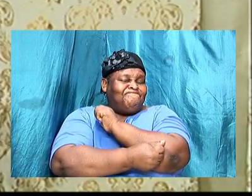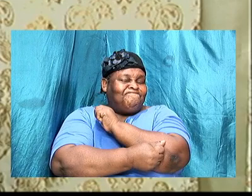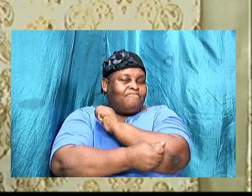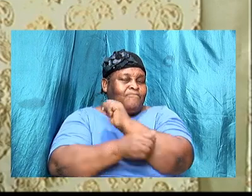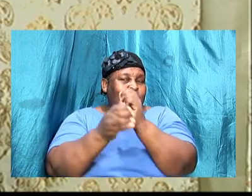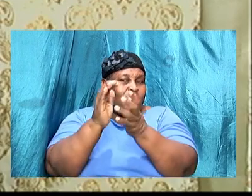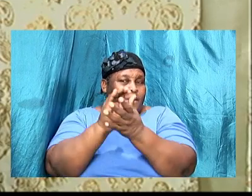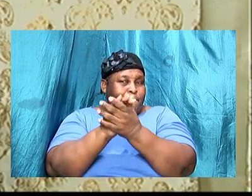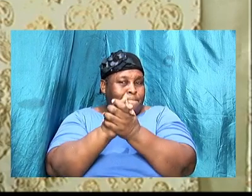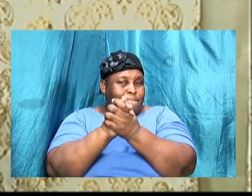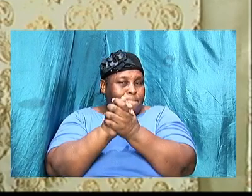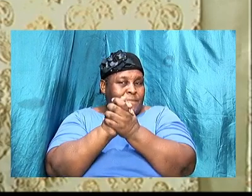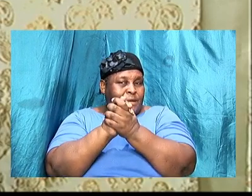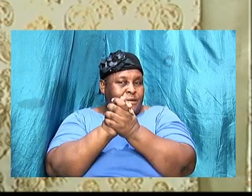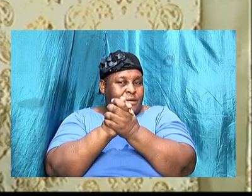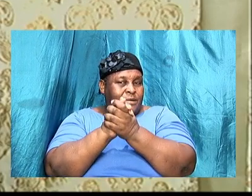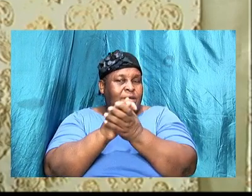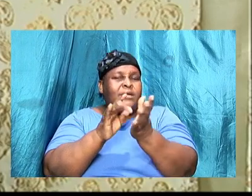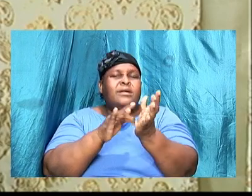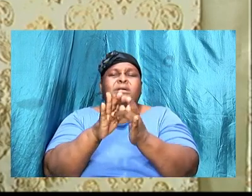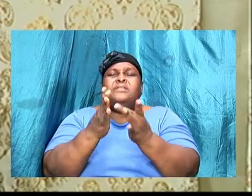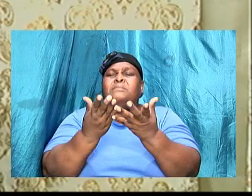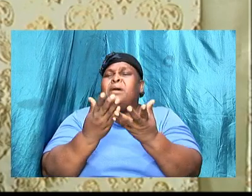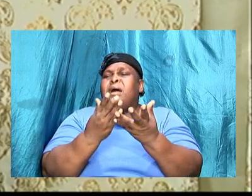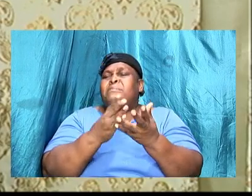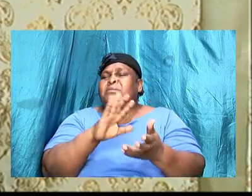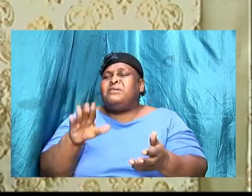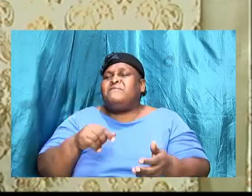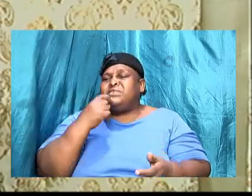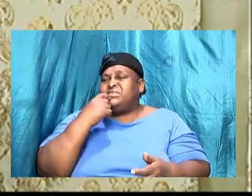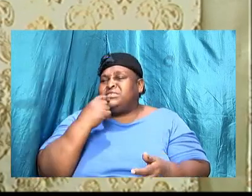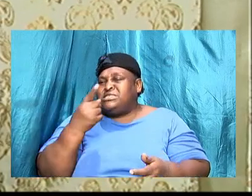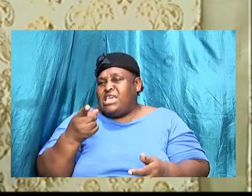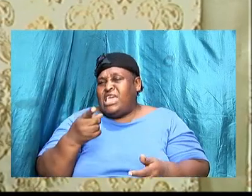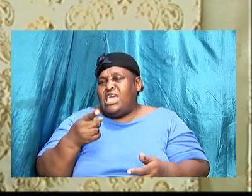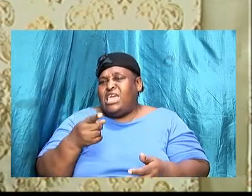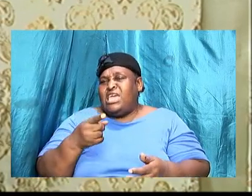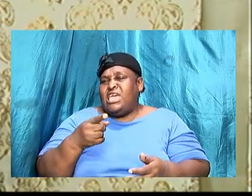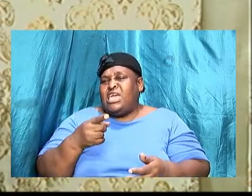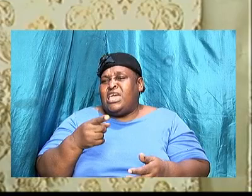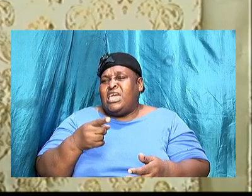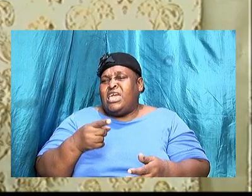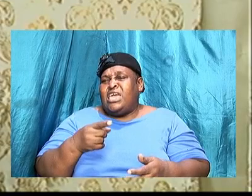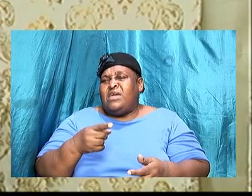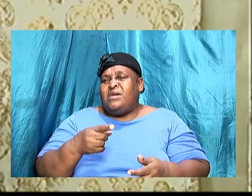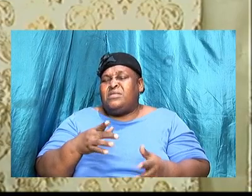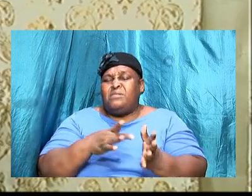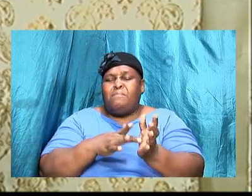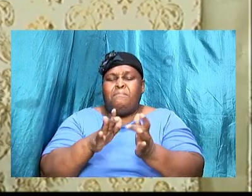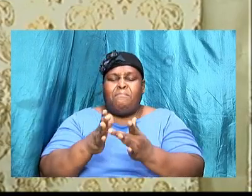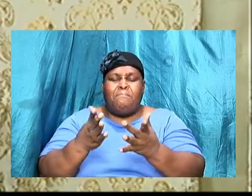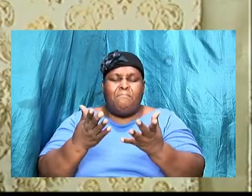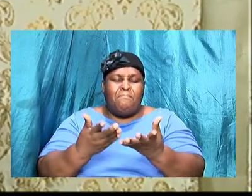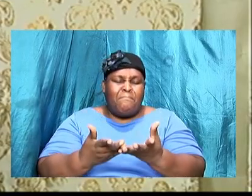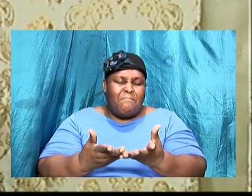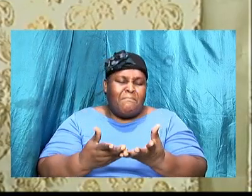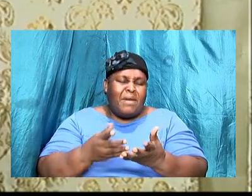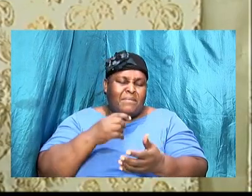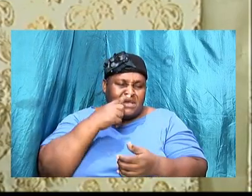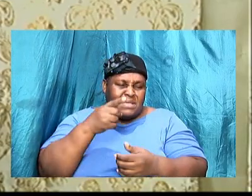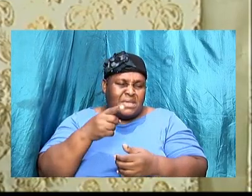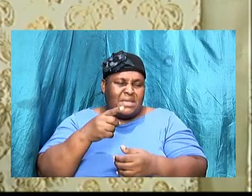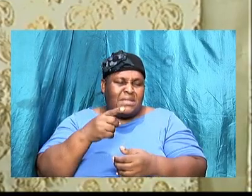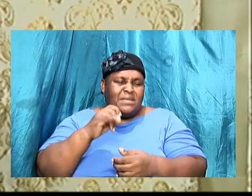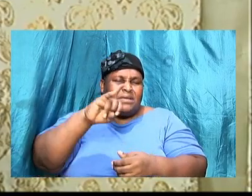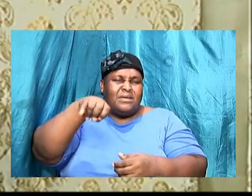married the Bible did not say that talk about a wedding but the Bible did say in Genesis chapter 16